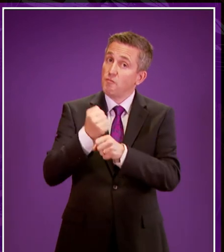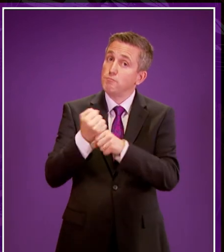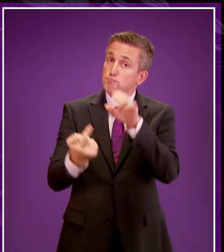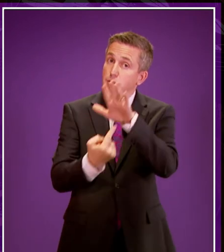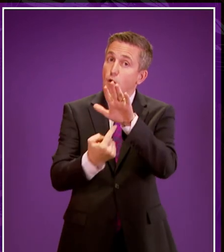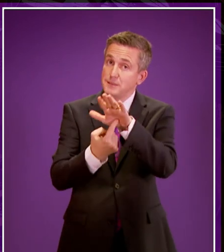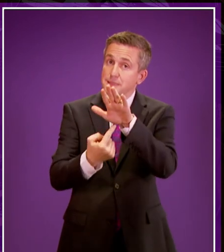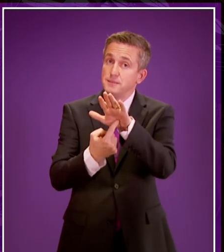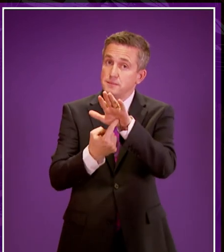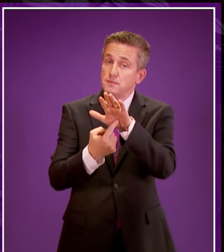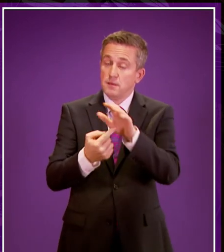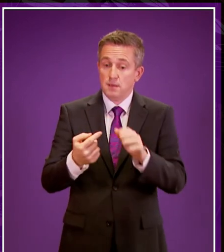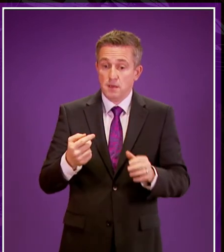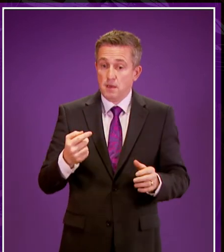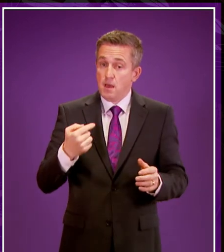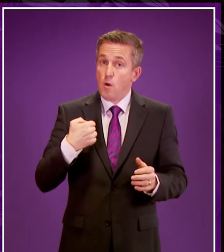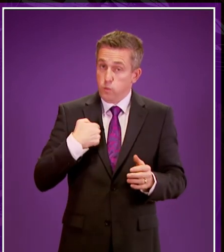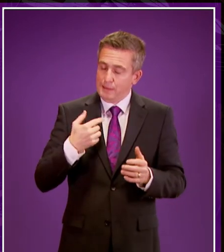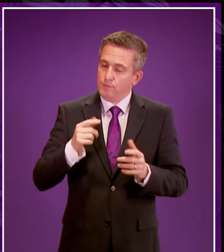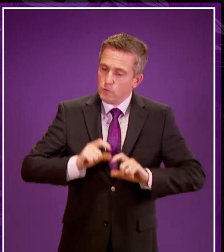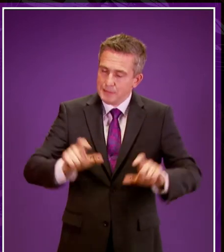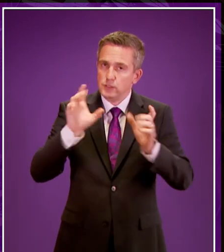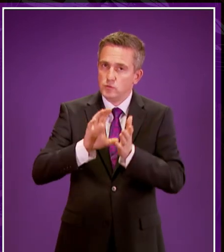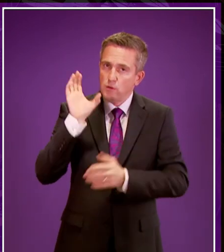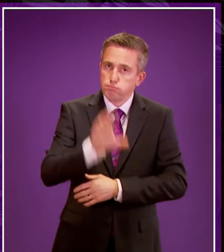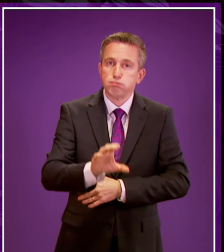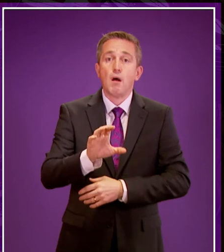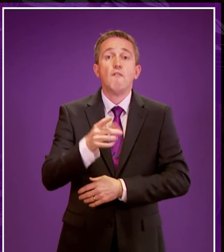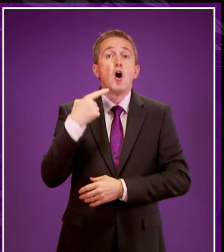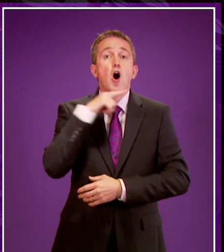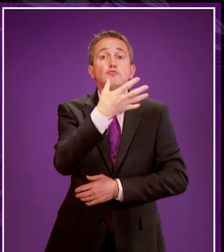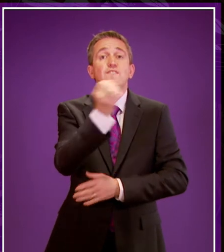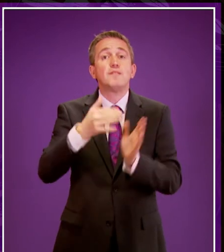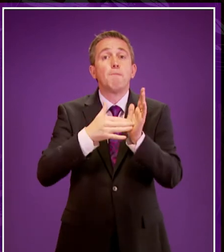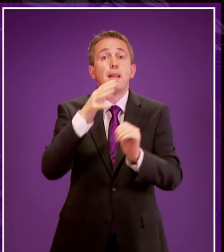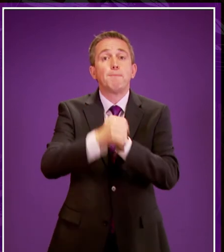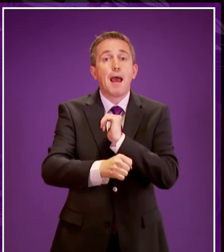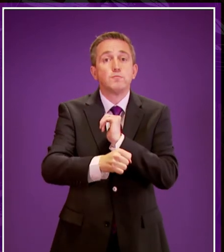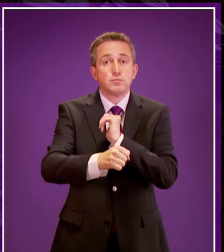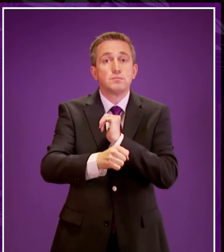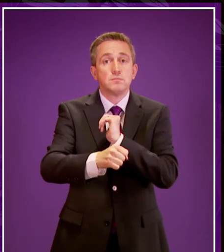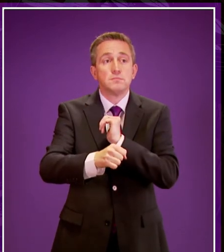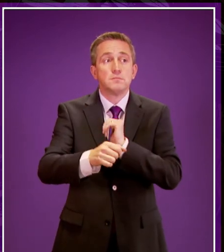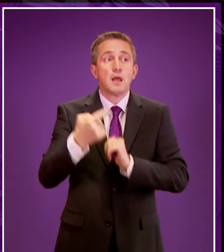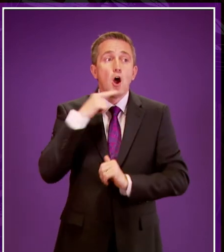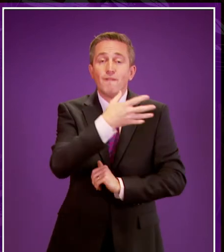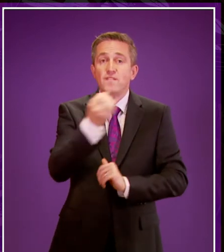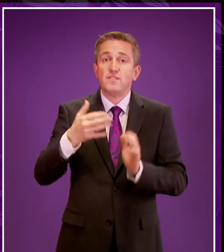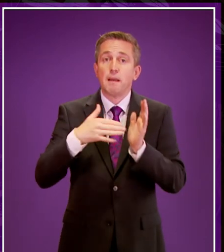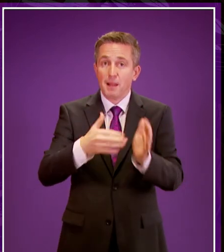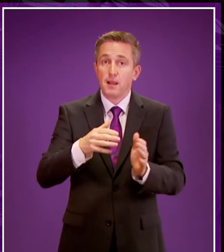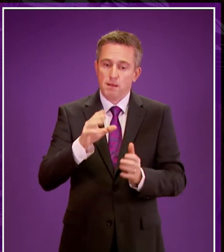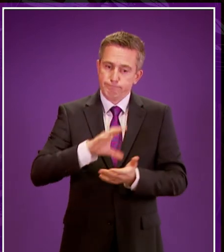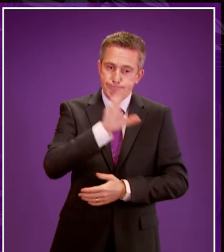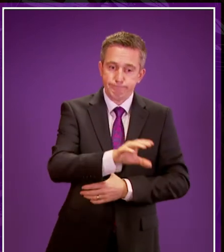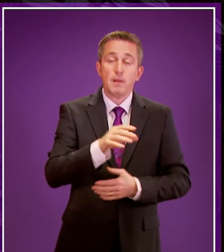Government, and we have shown that by our increased investment of 150 million investment includes 54